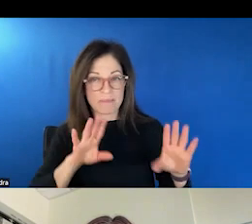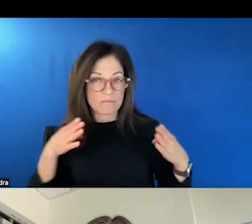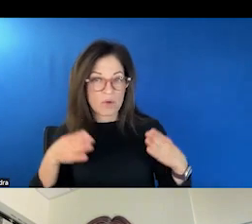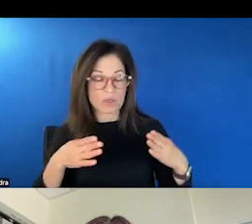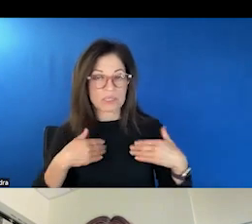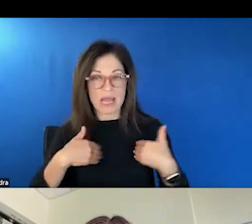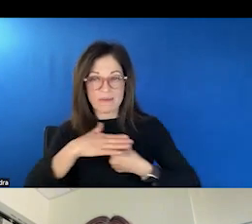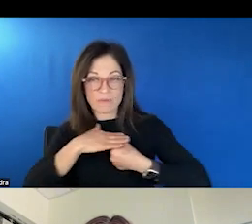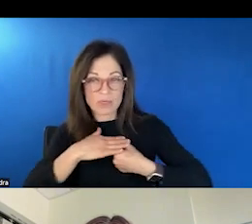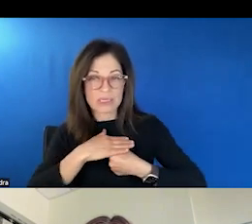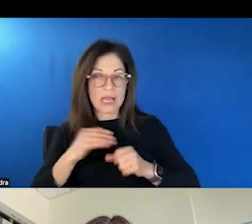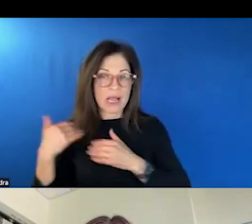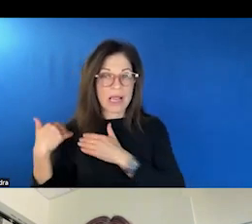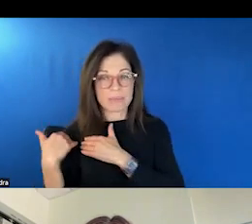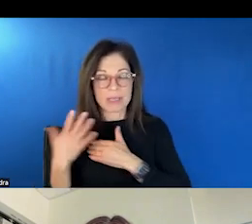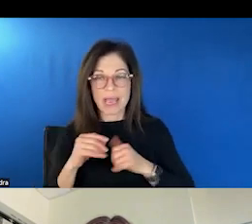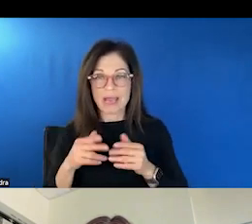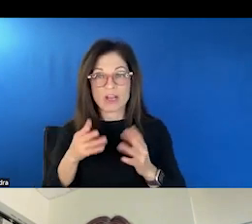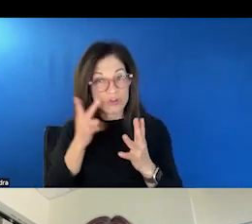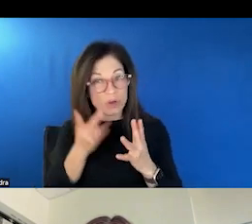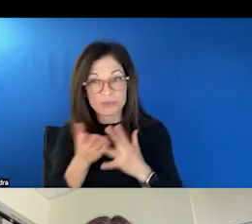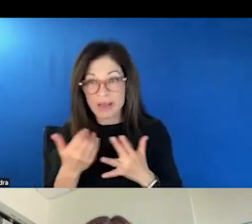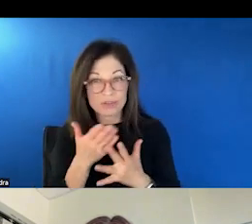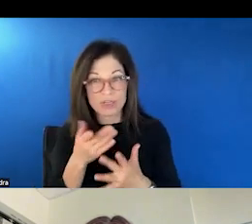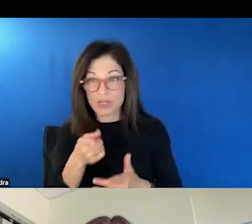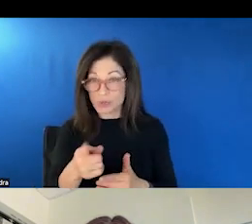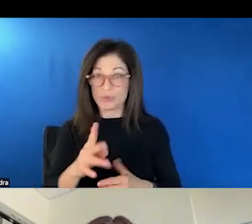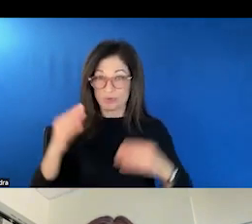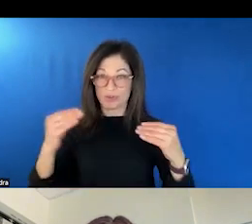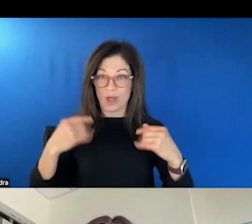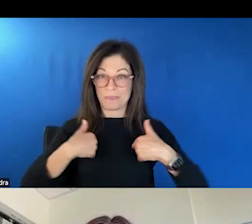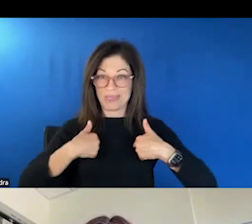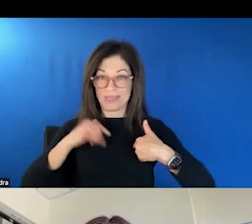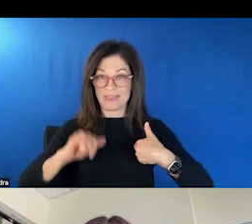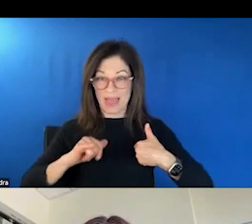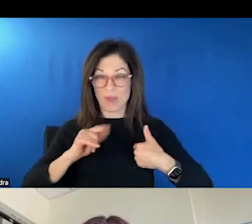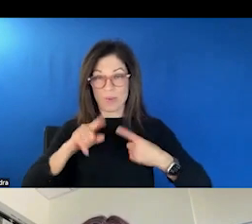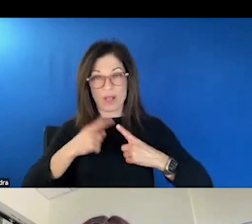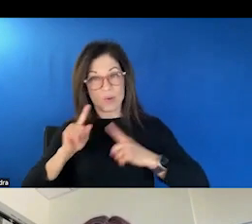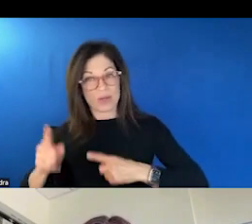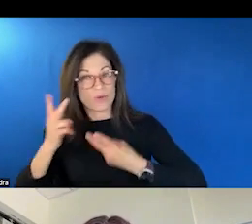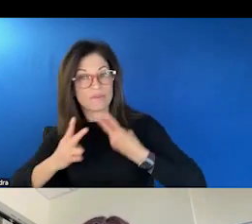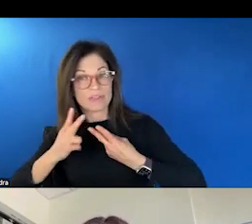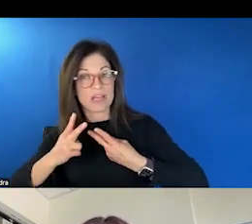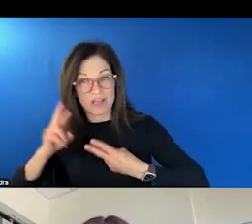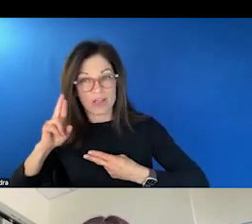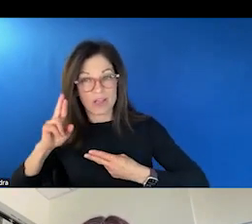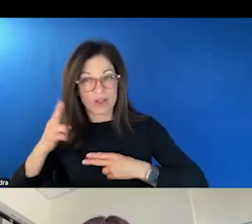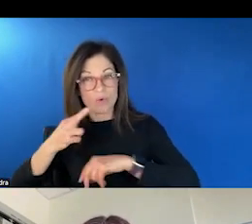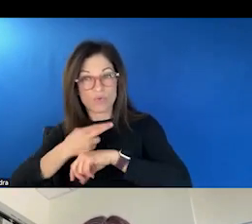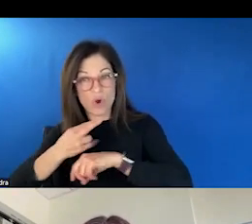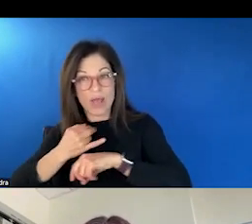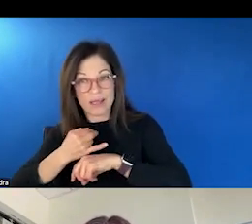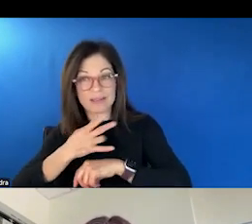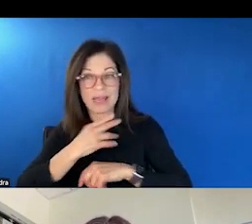accountability, and transparency. And you all taught me that in my visits to, um, Rhode Island. And I think we're going to get there because we're, we've